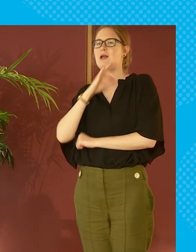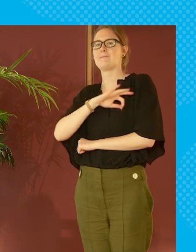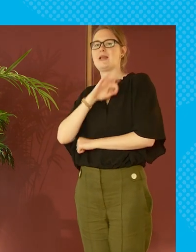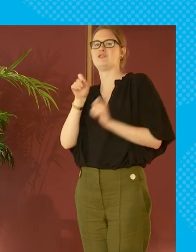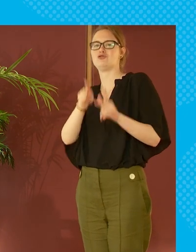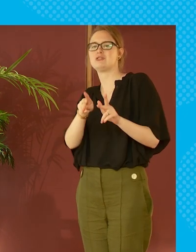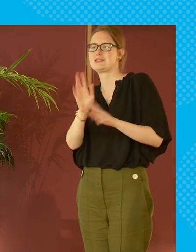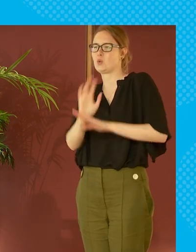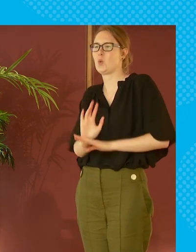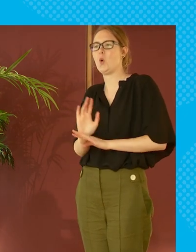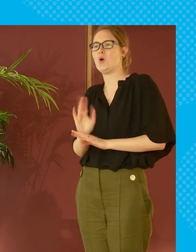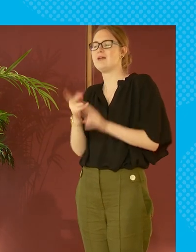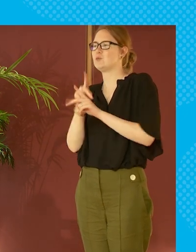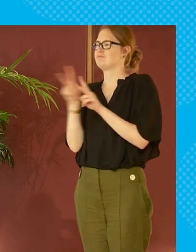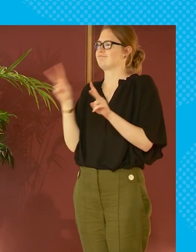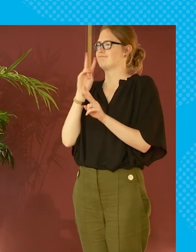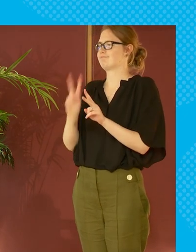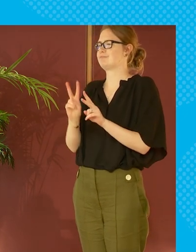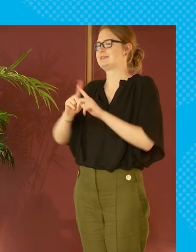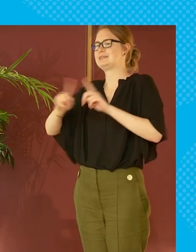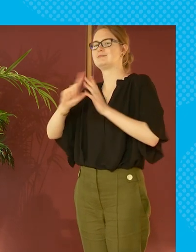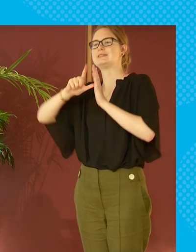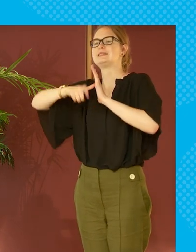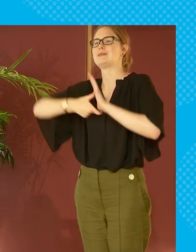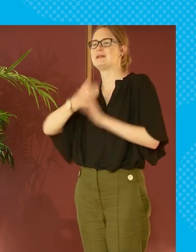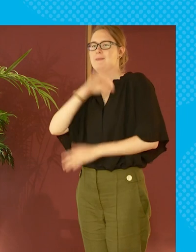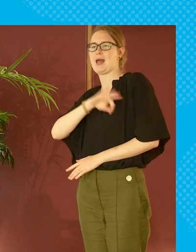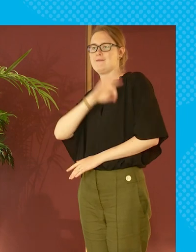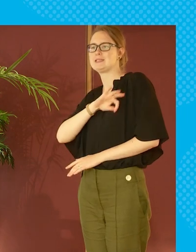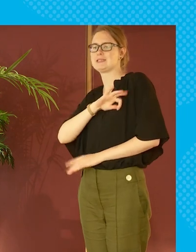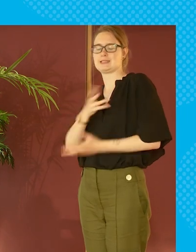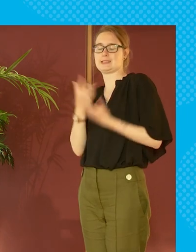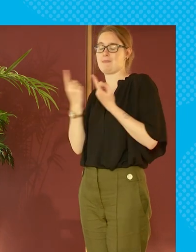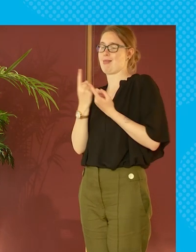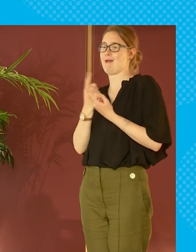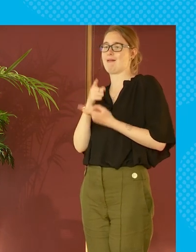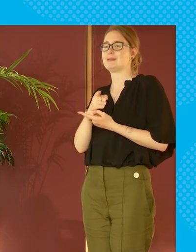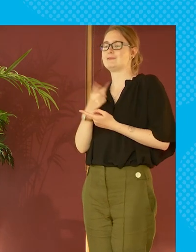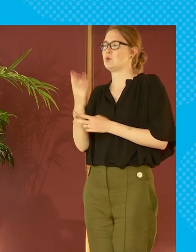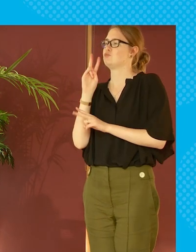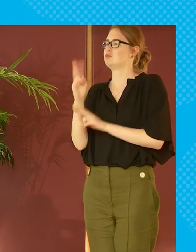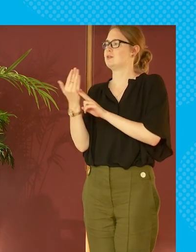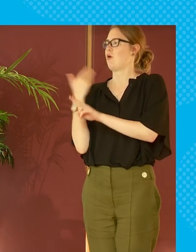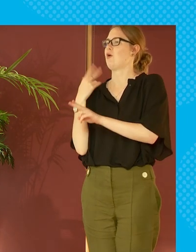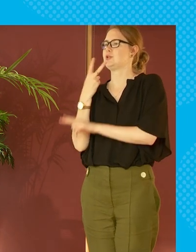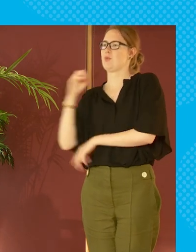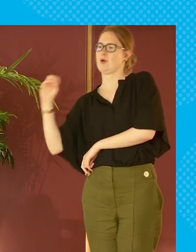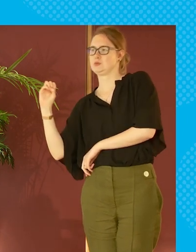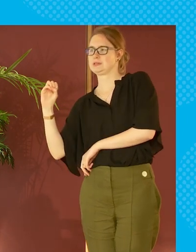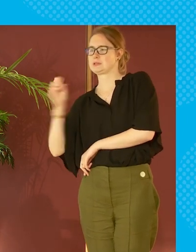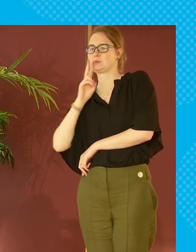such like benefit streets and things like that if you look at the disability at benefits was a huge one if you look at the early